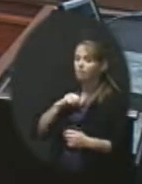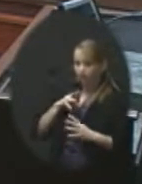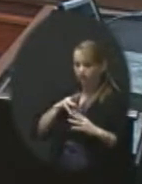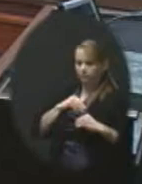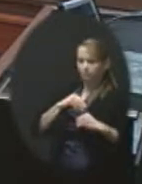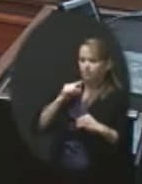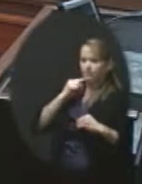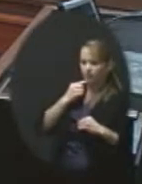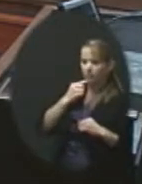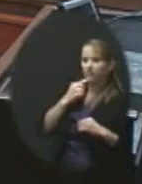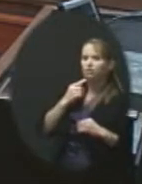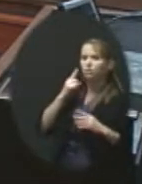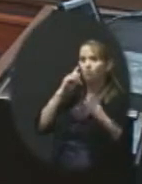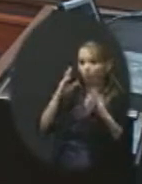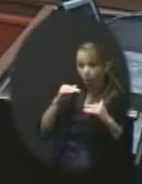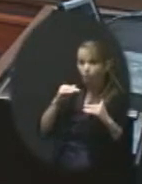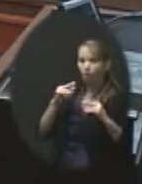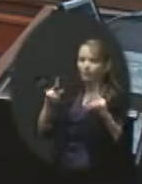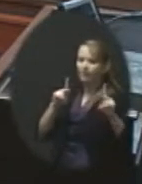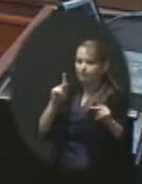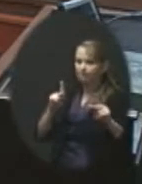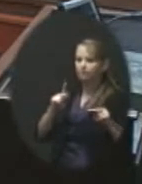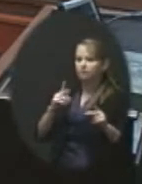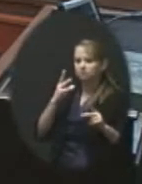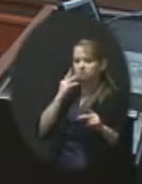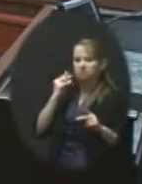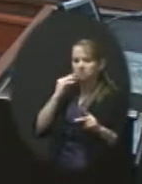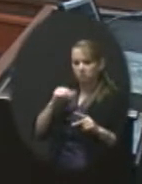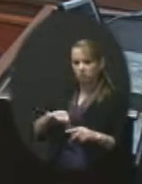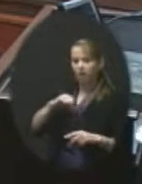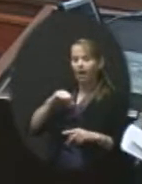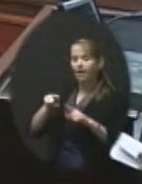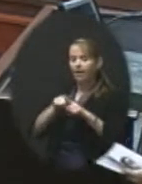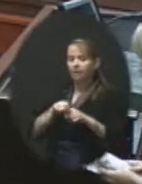a board member what the job would do. So thanks for a job well done.